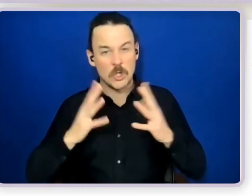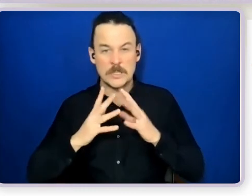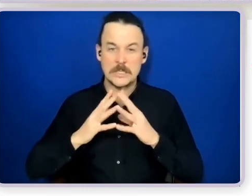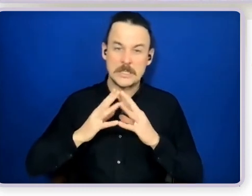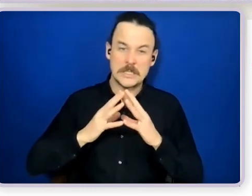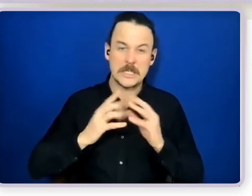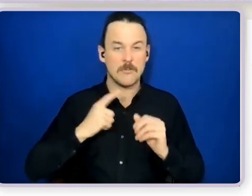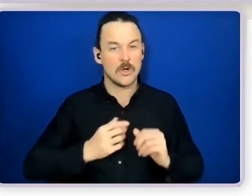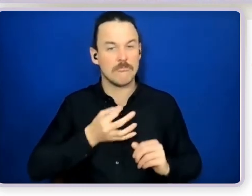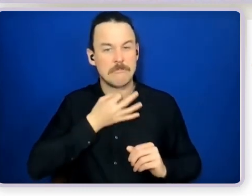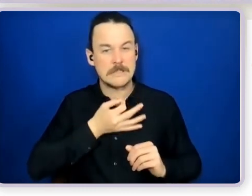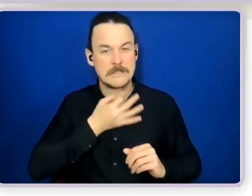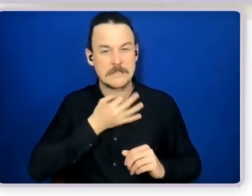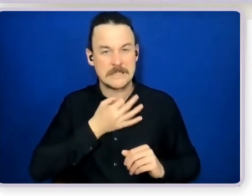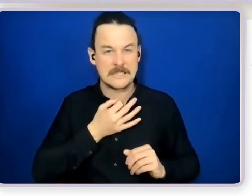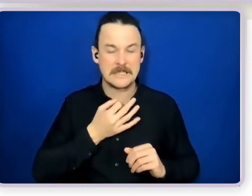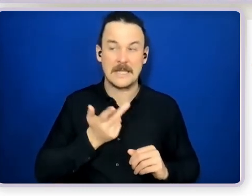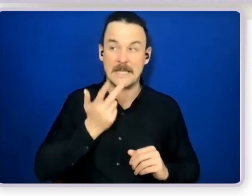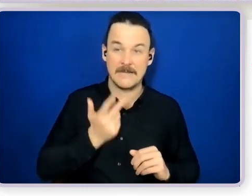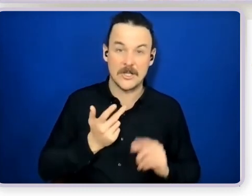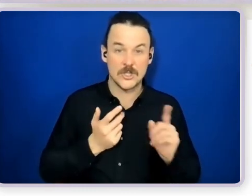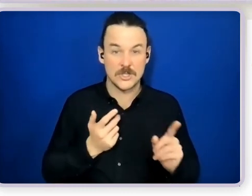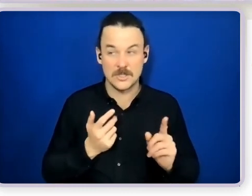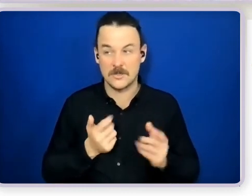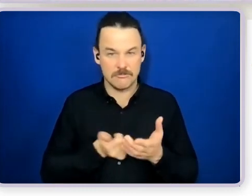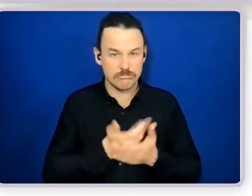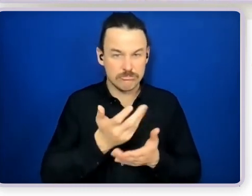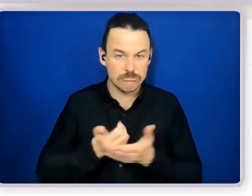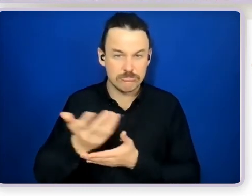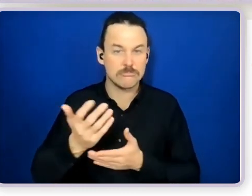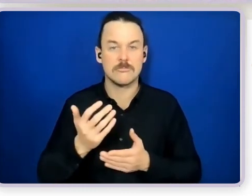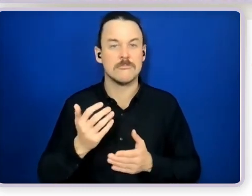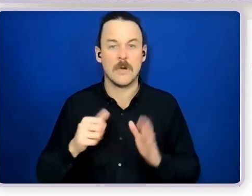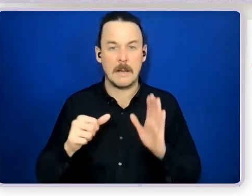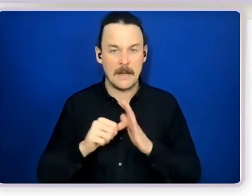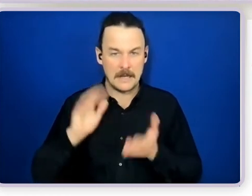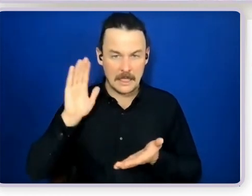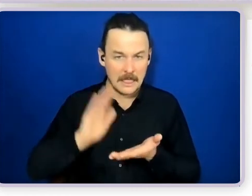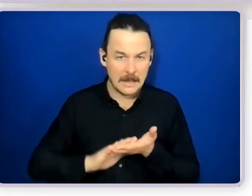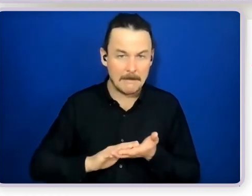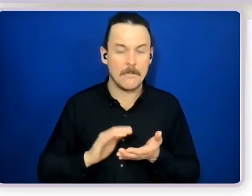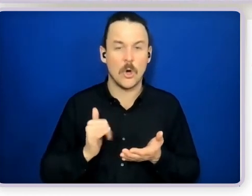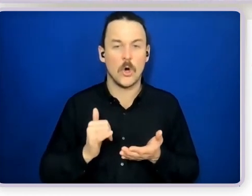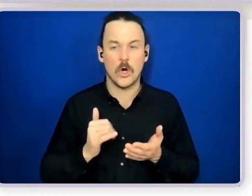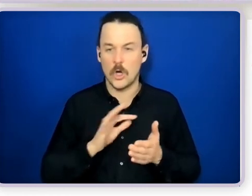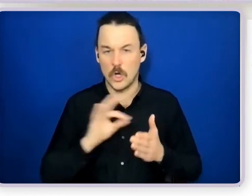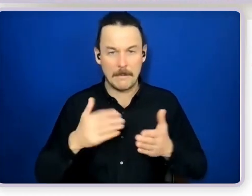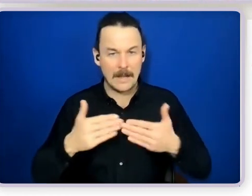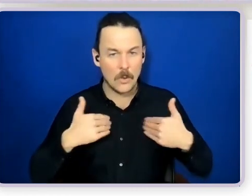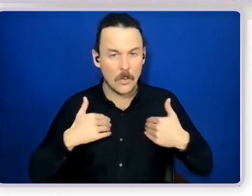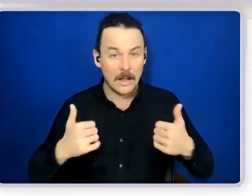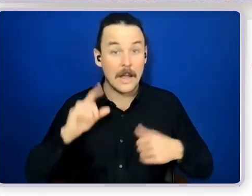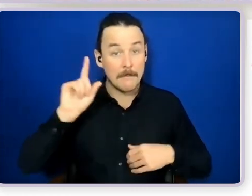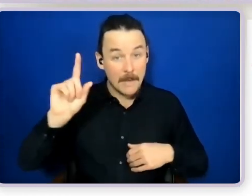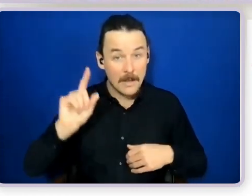with her perhaps spending or you know mismanaging her own money what happened though was that she was able to talk to me